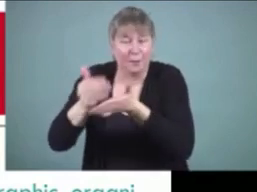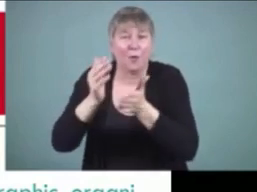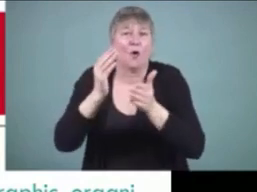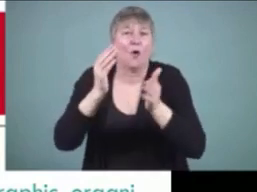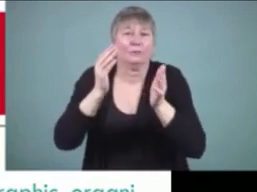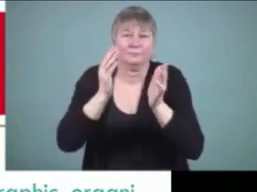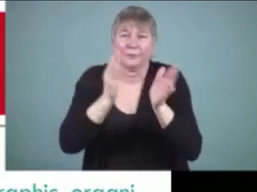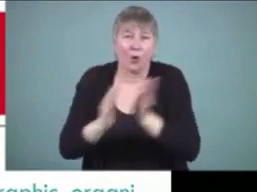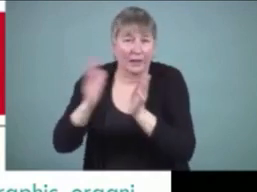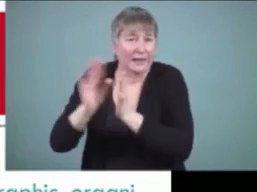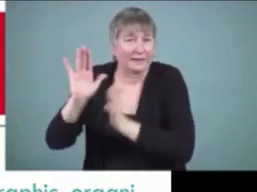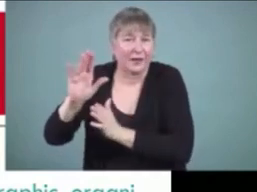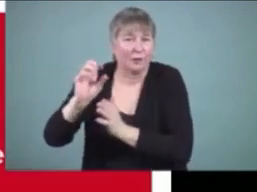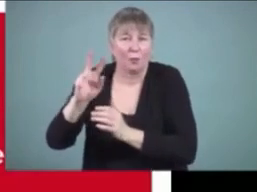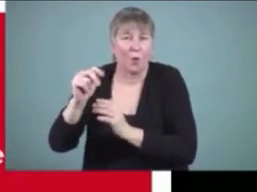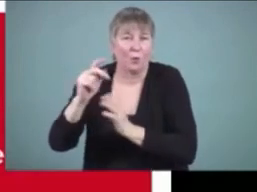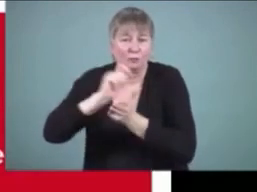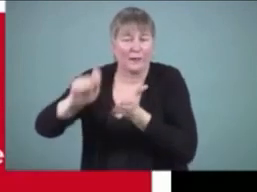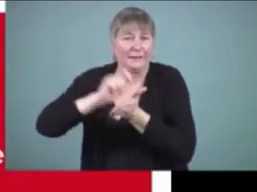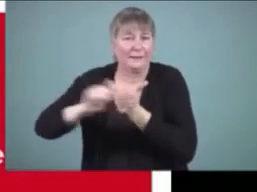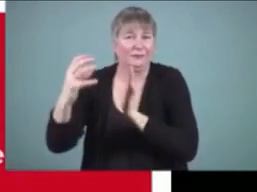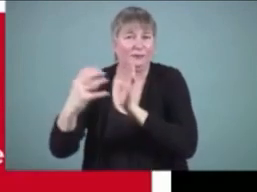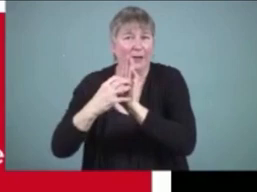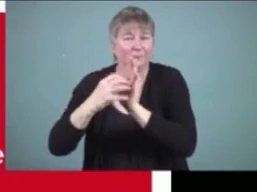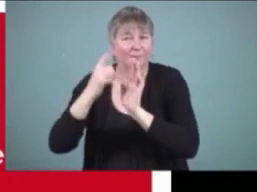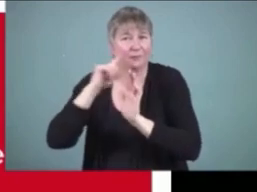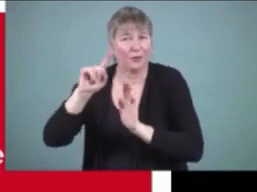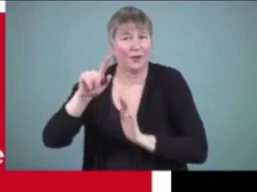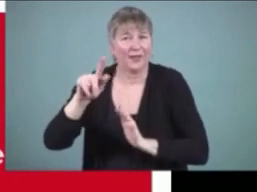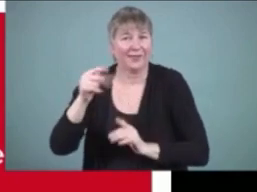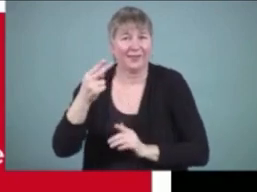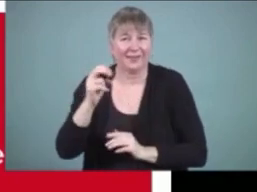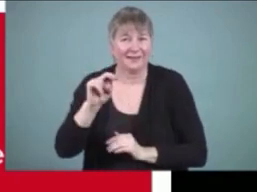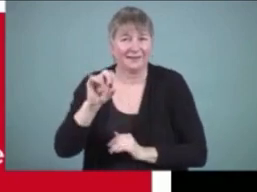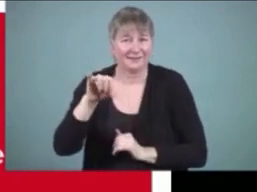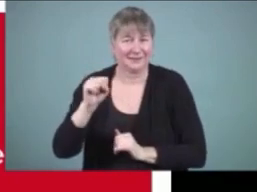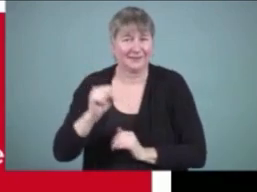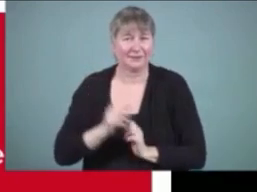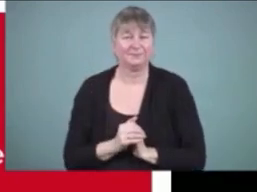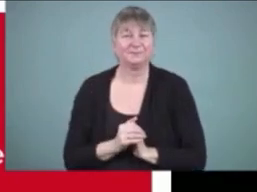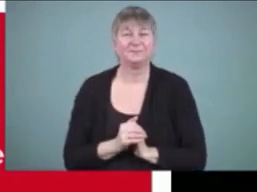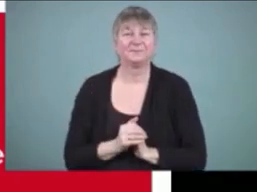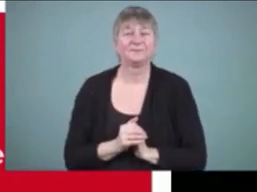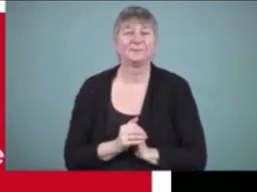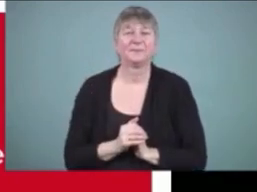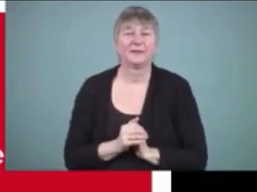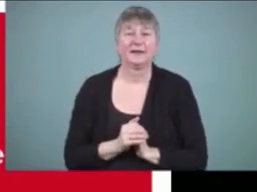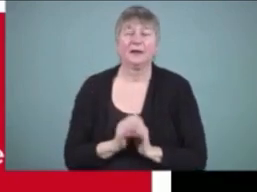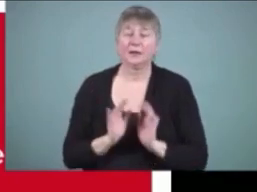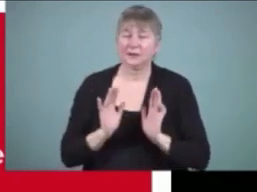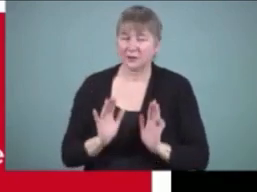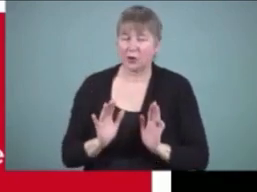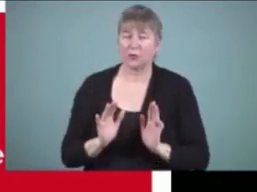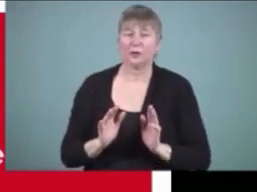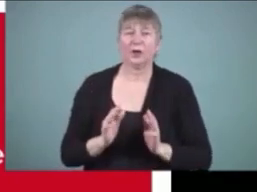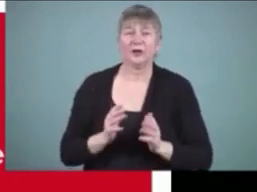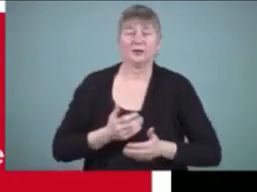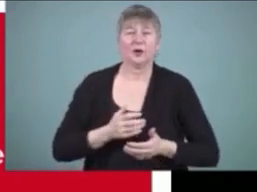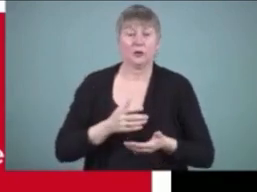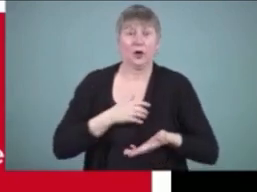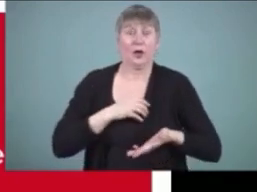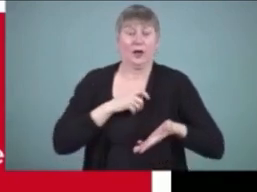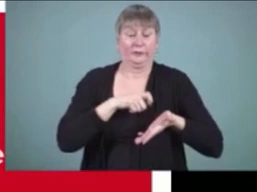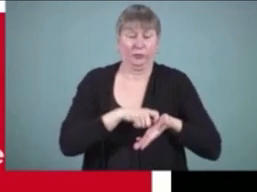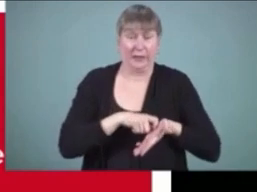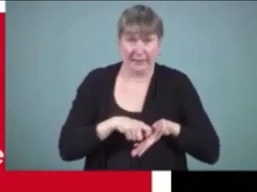next slide in generating the text there's a few strategies to put out so this is the point at